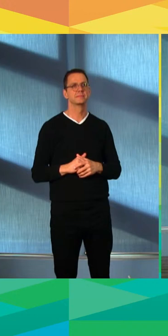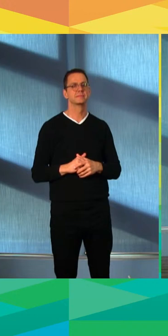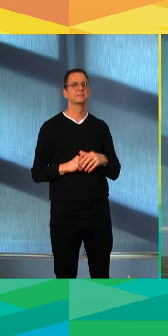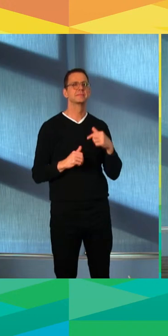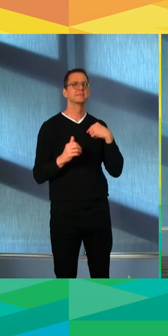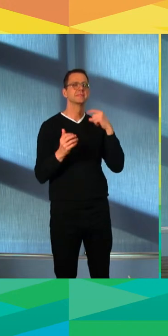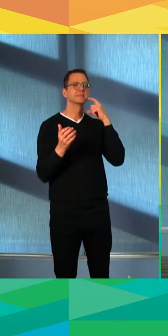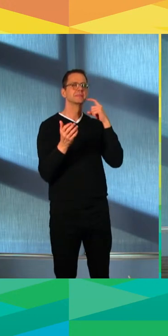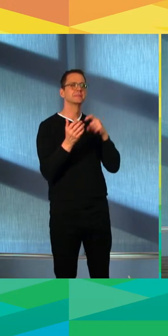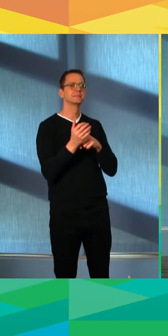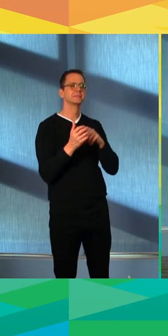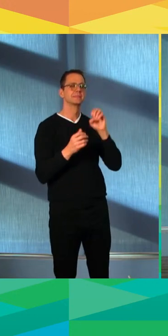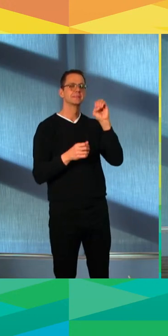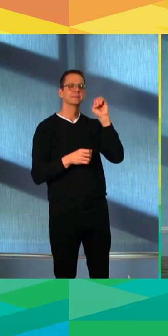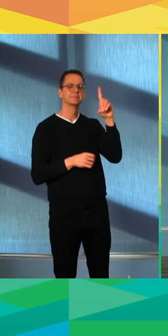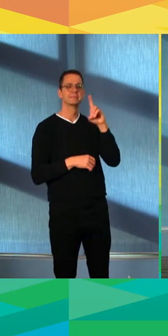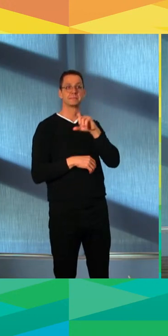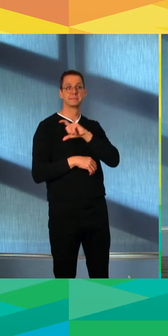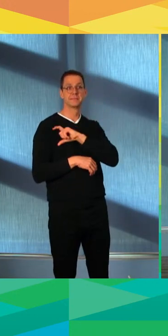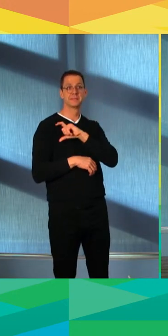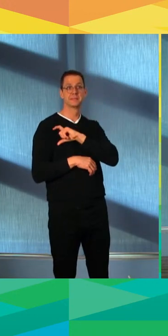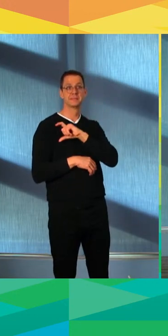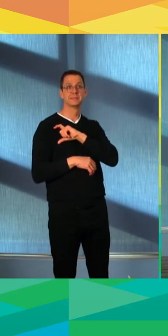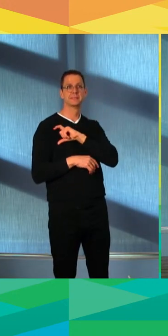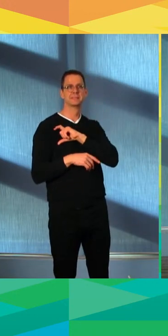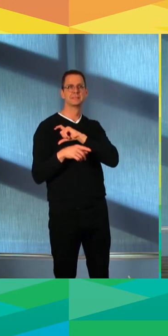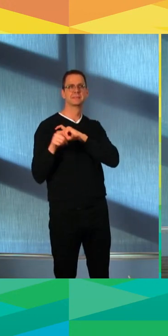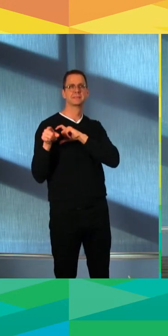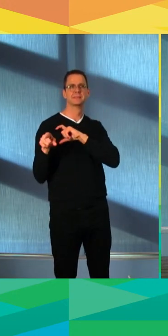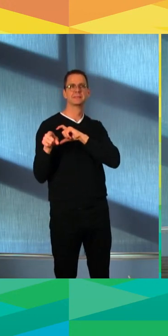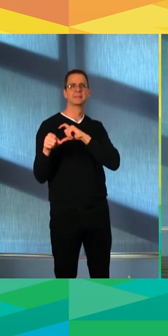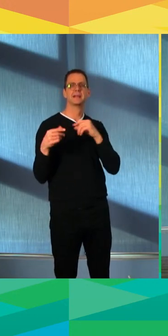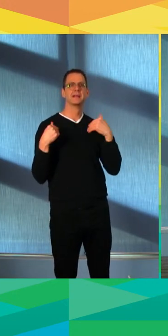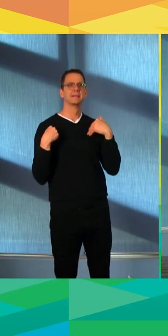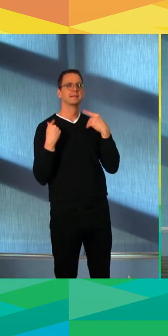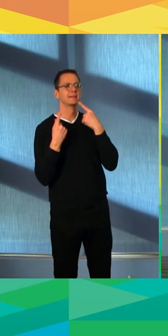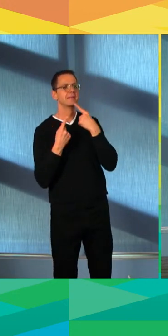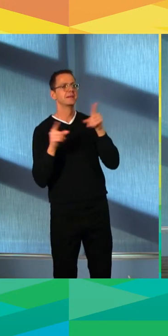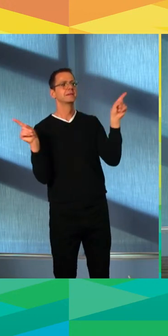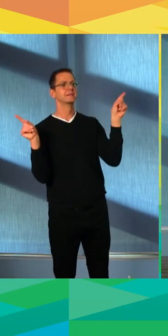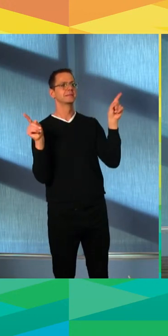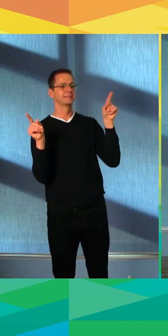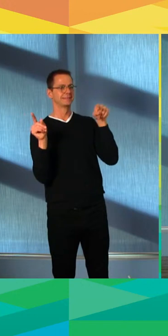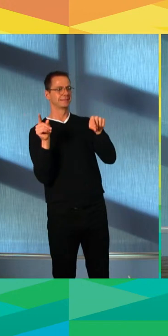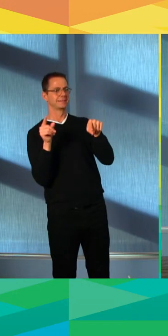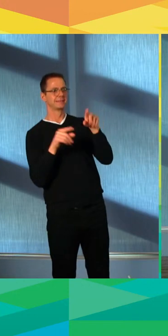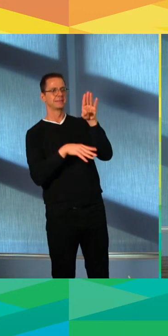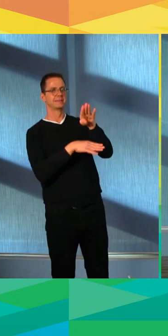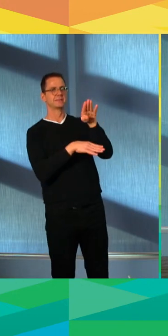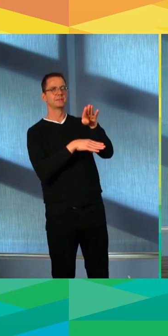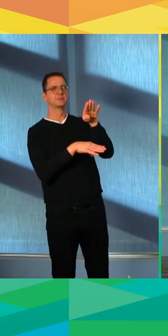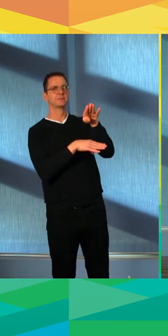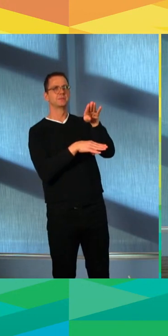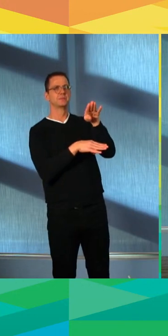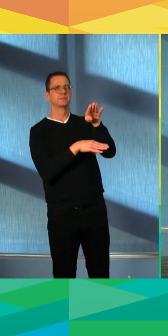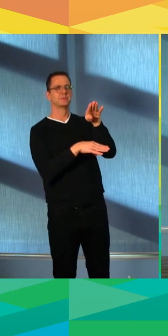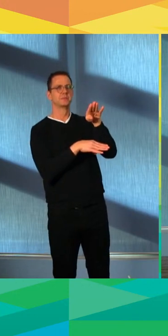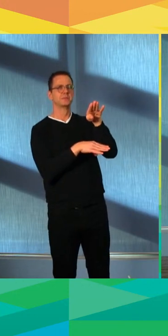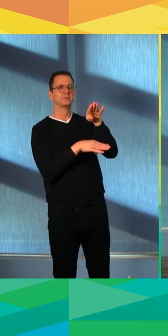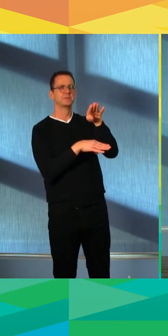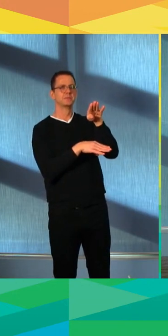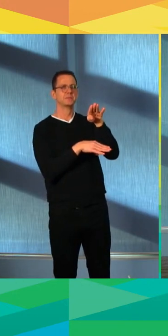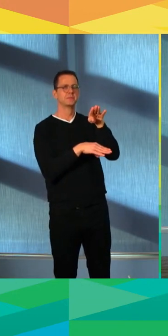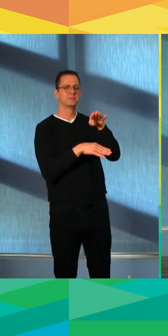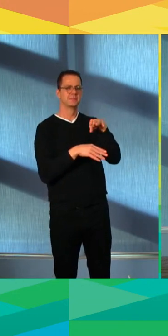They're having an avail this afternoon and so I'm taking the opportunity to ask my question now while you're both here. They say the average crime severity